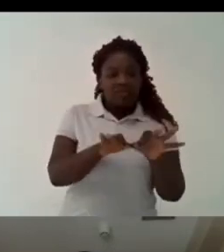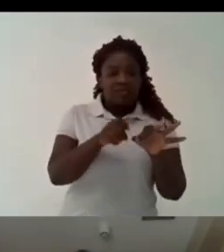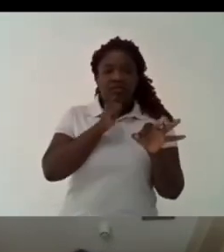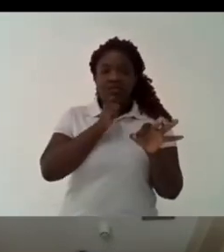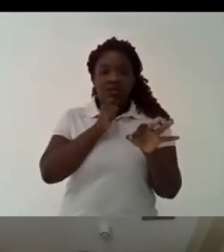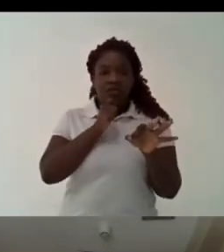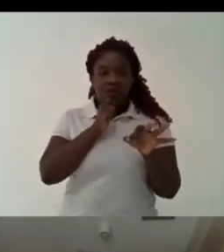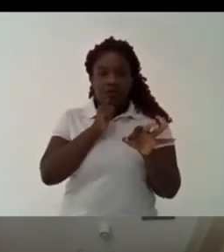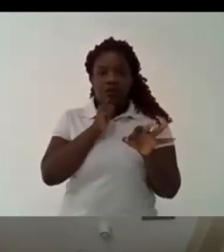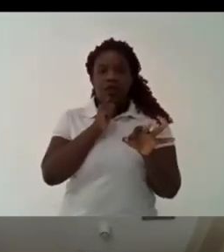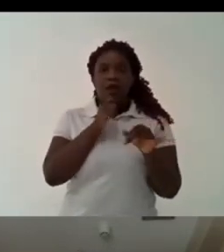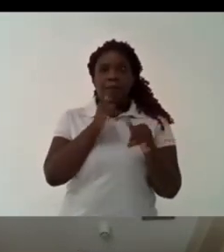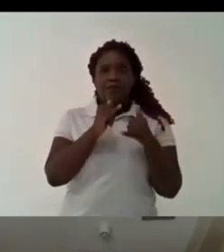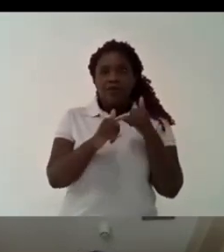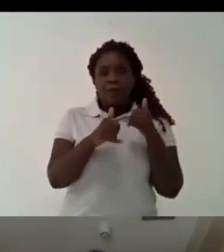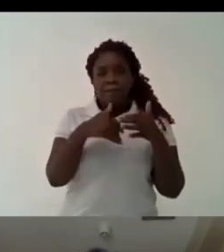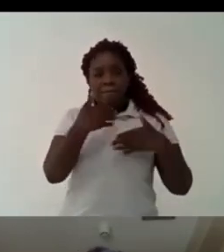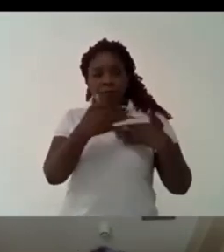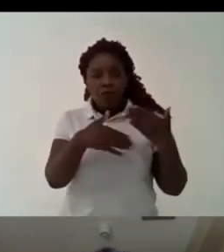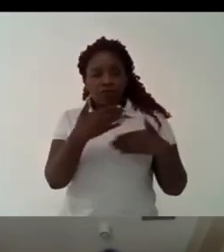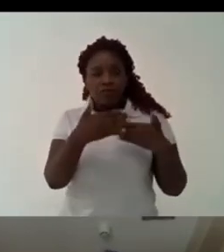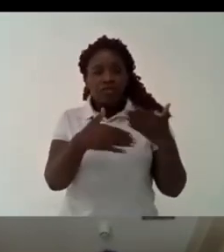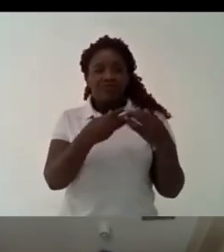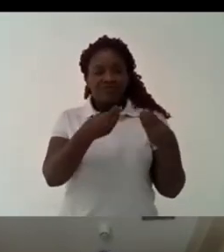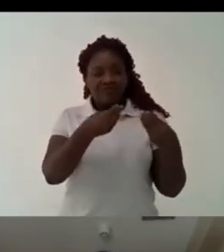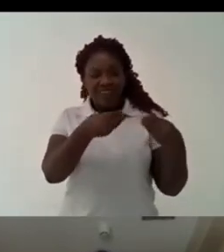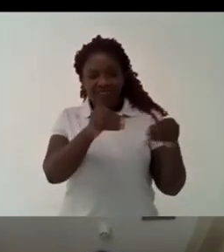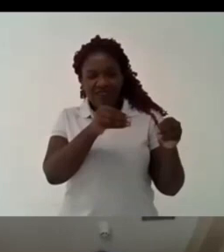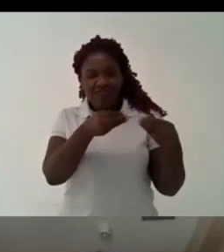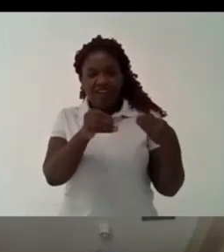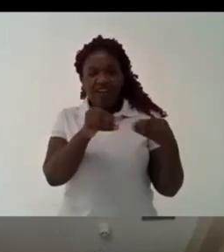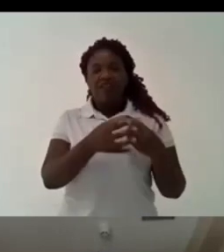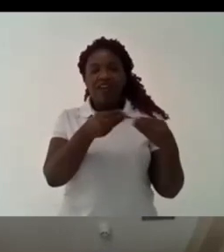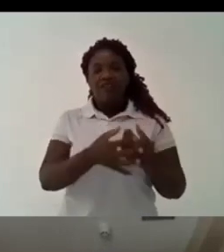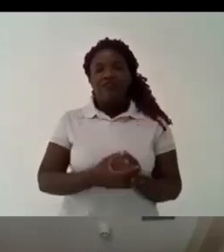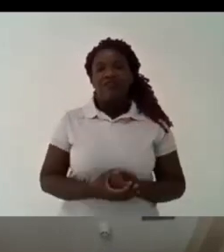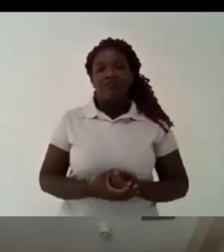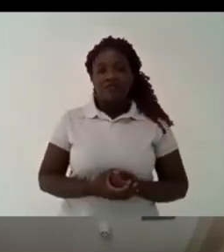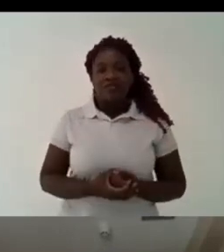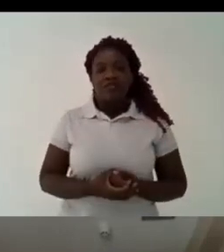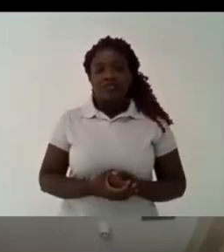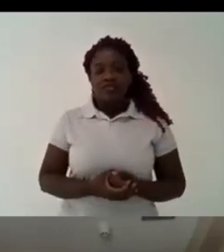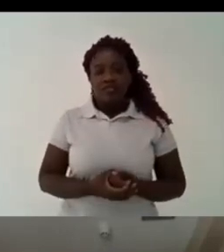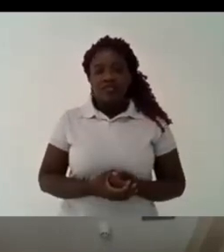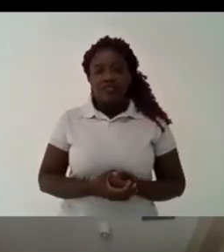enough we have certain processes and principles